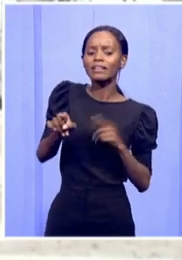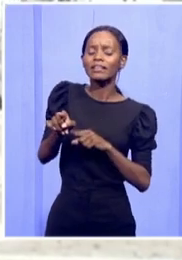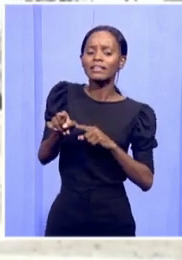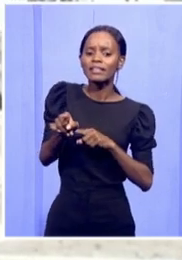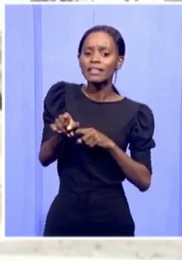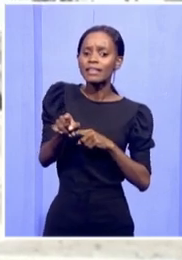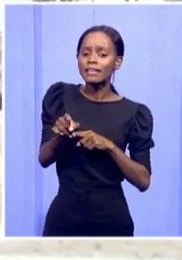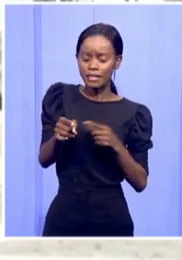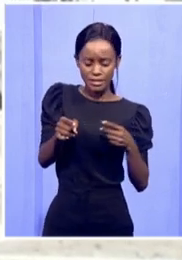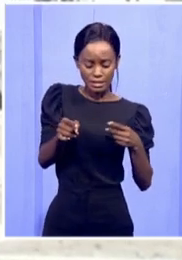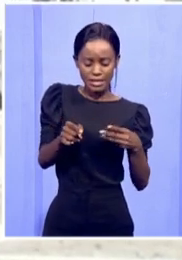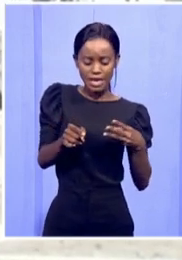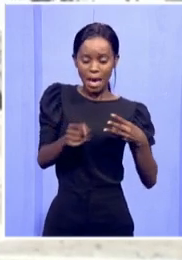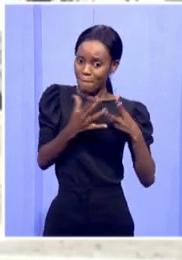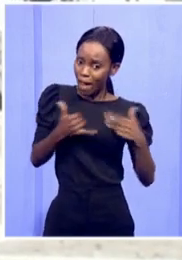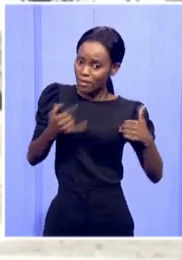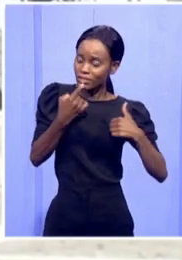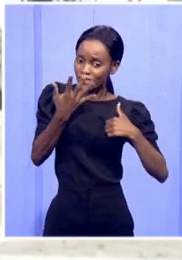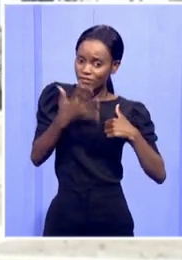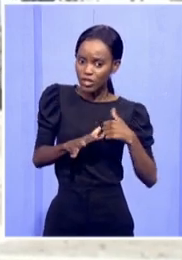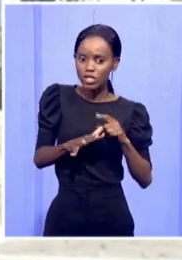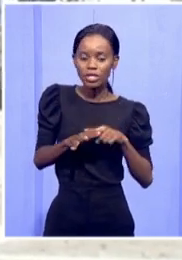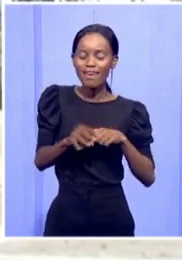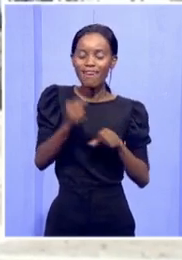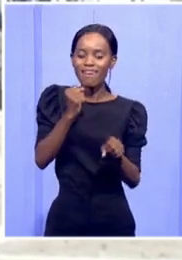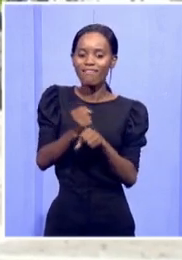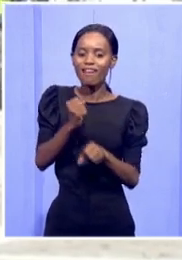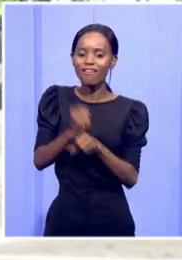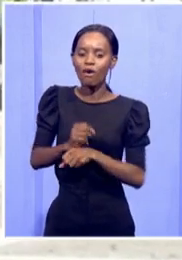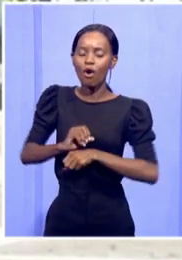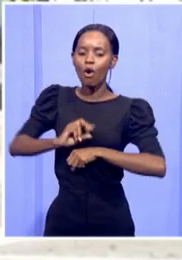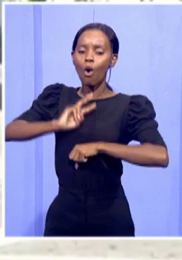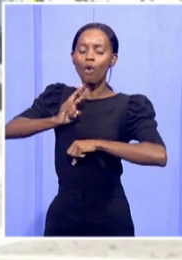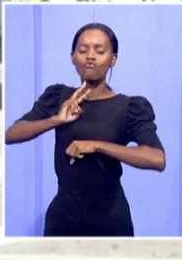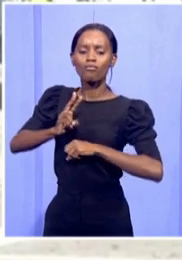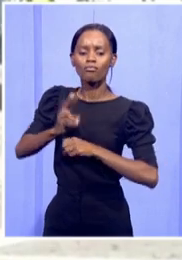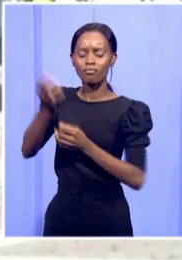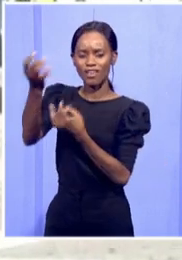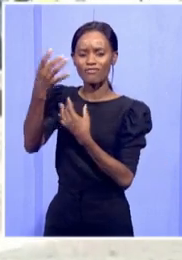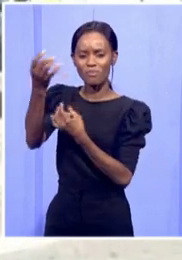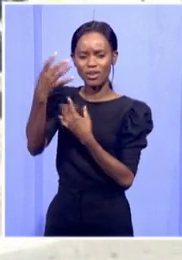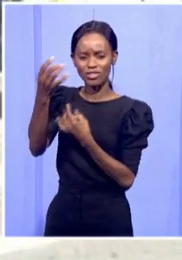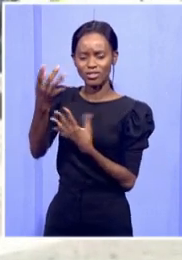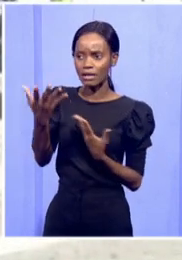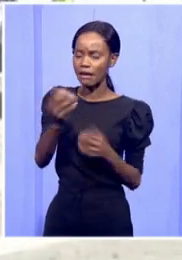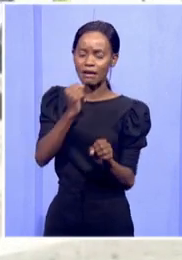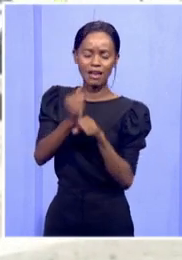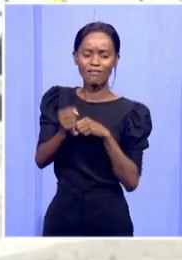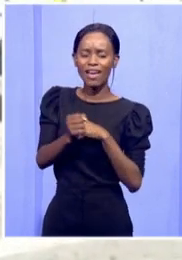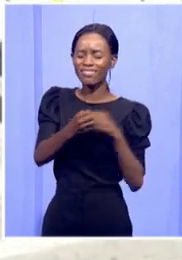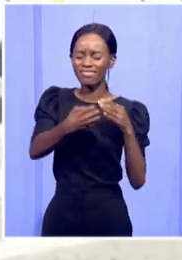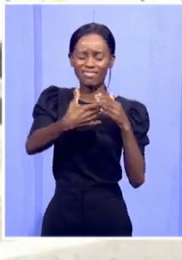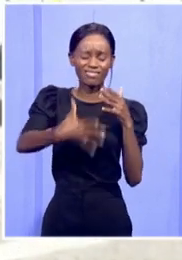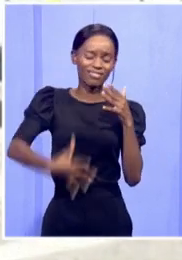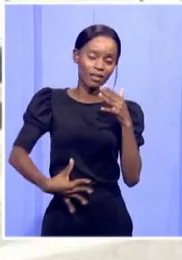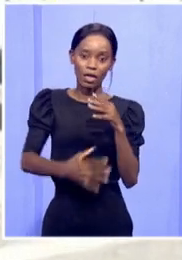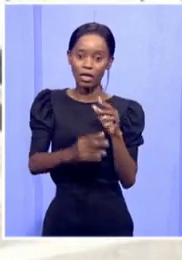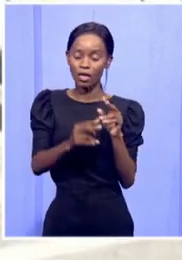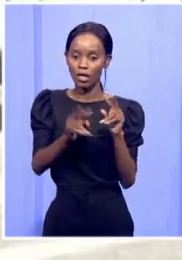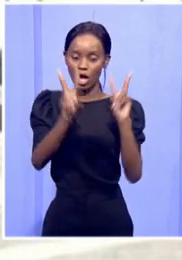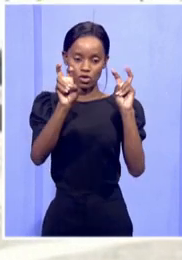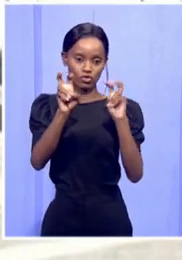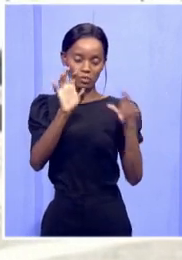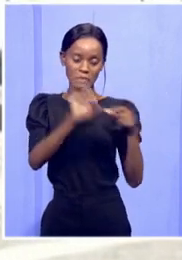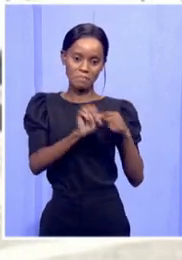that they never had any oral information and a whole lot of other things. Now, on the basis of that,